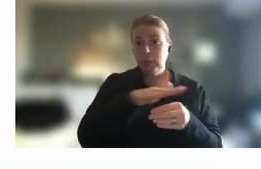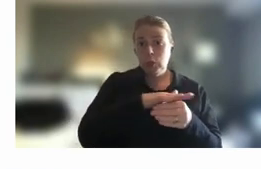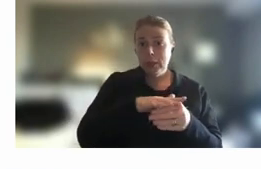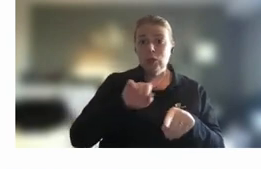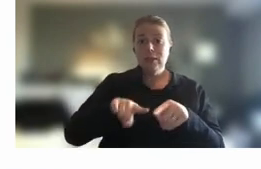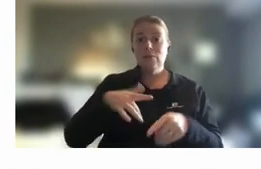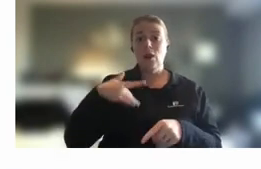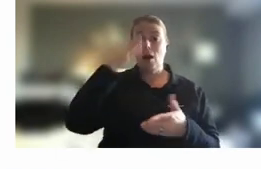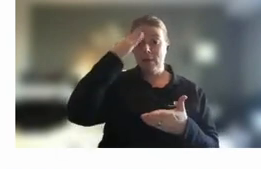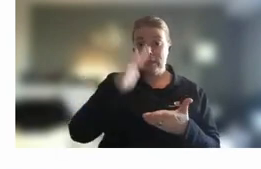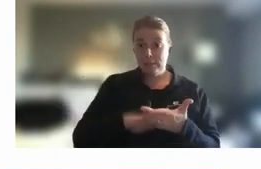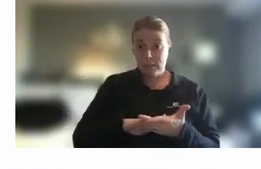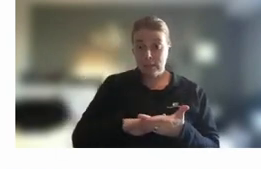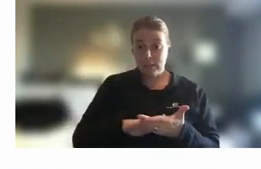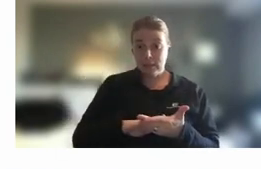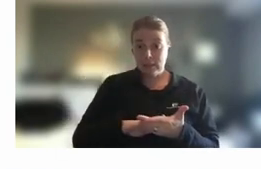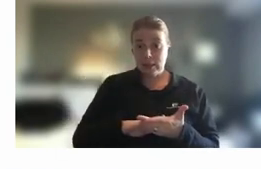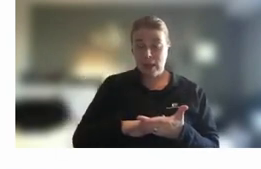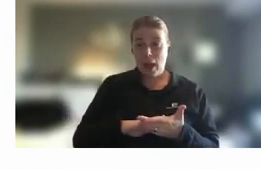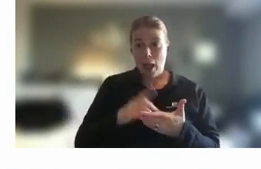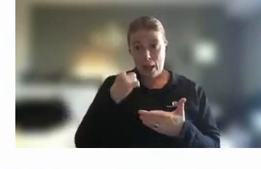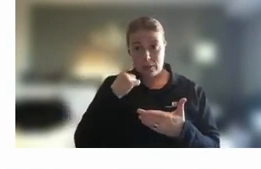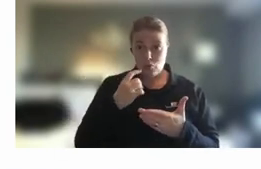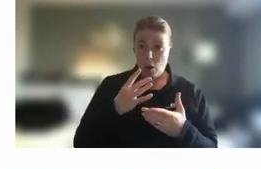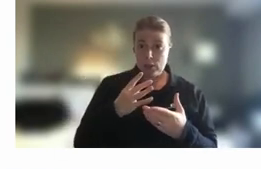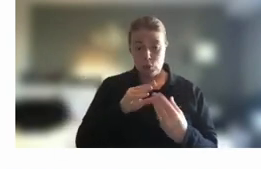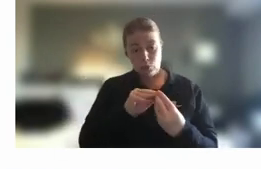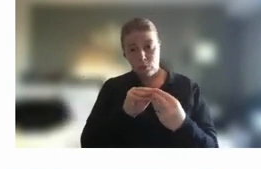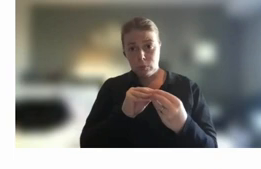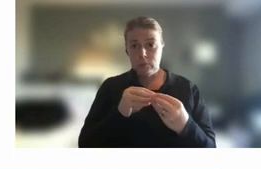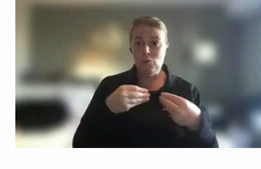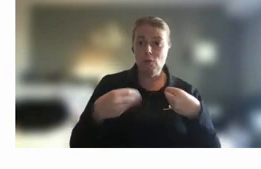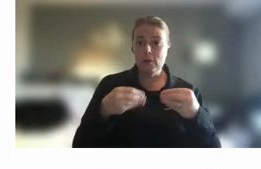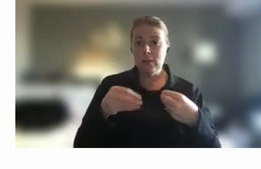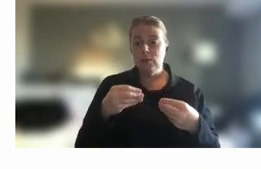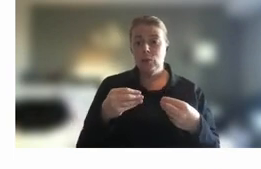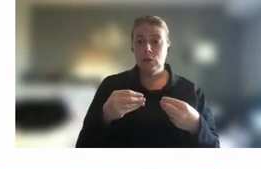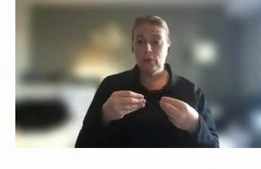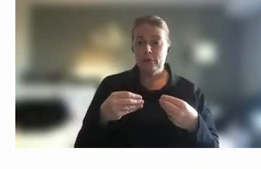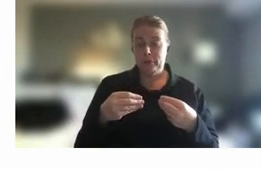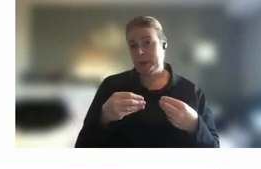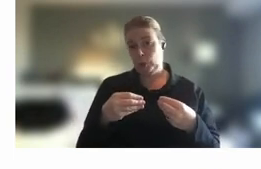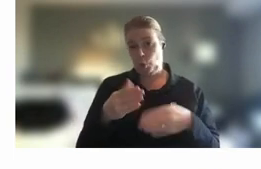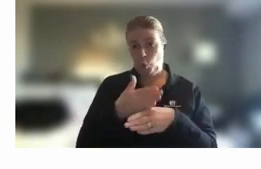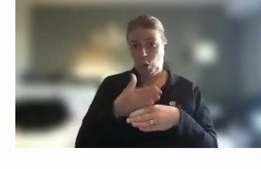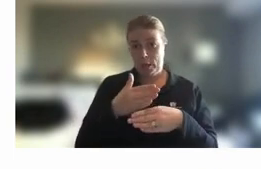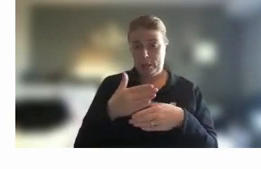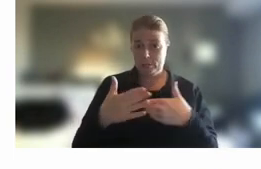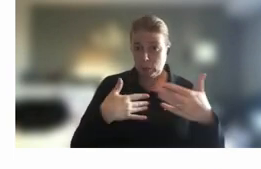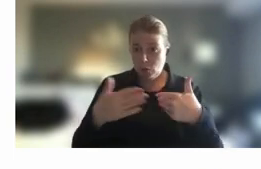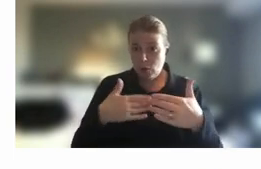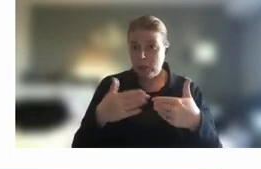accommodating that through flexible arrangements I think can only make us stronger as a public service yeah that's great and I agree